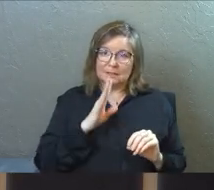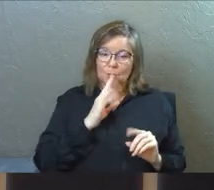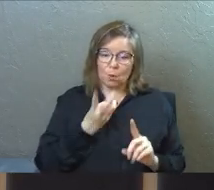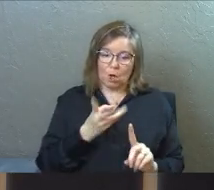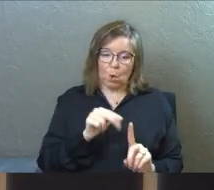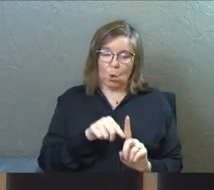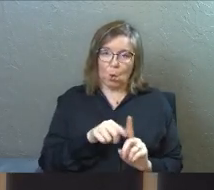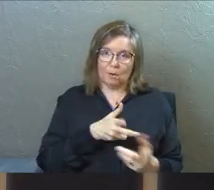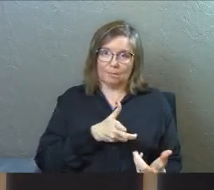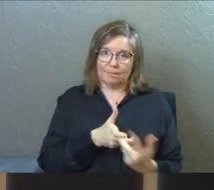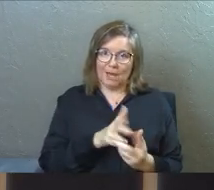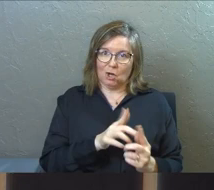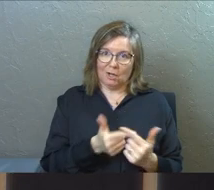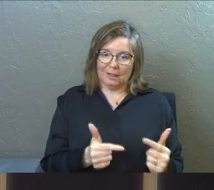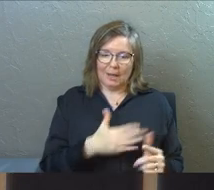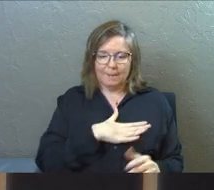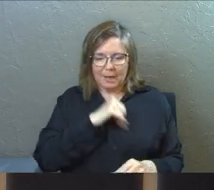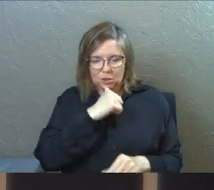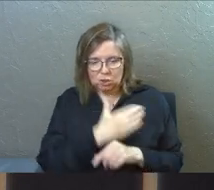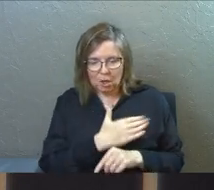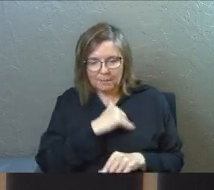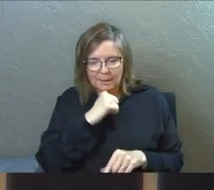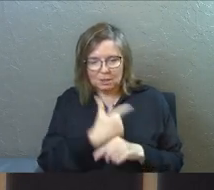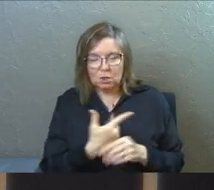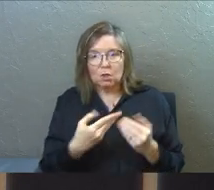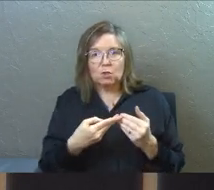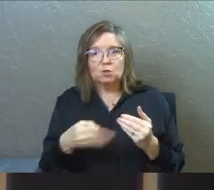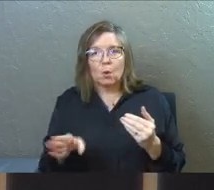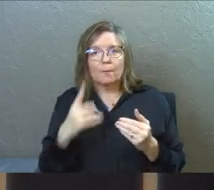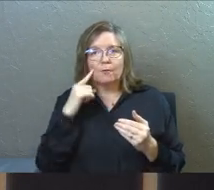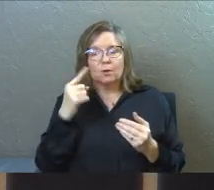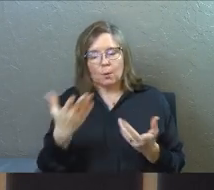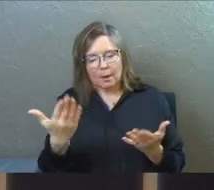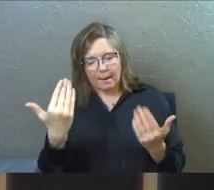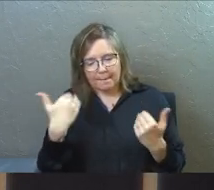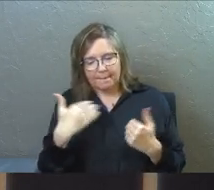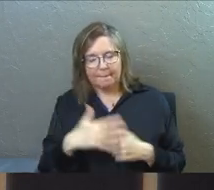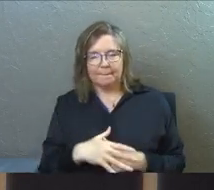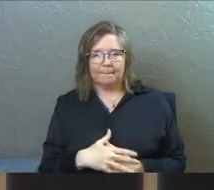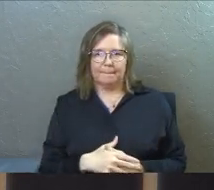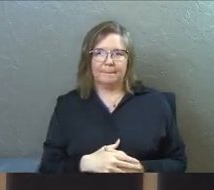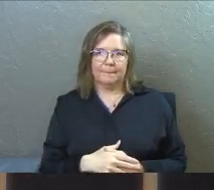Spoke in her own language, said, my daughter, my daughter, the door is open for you, come.